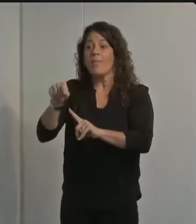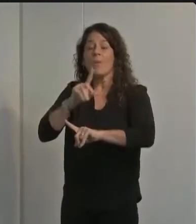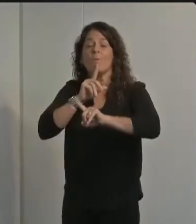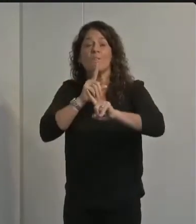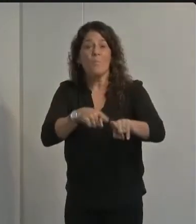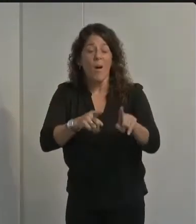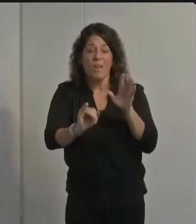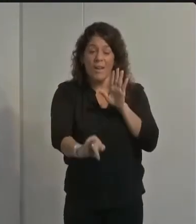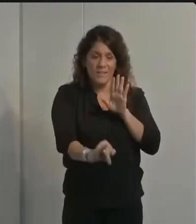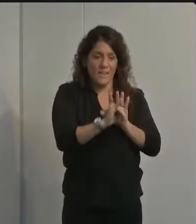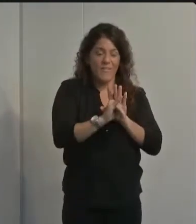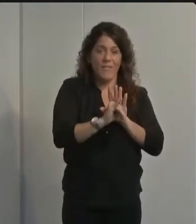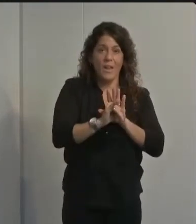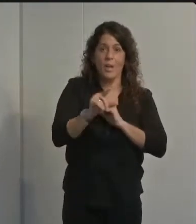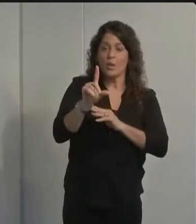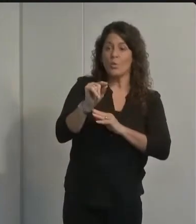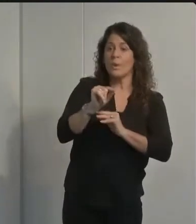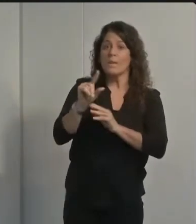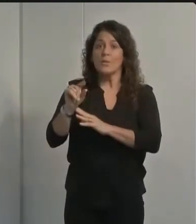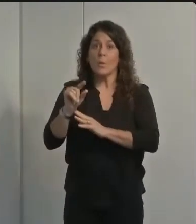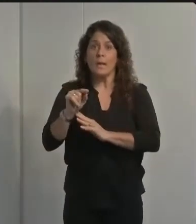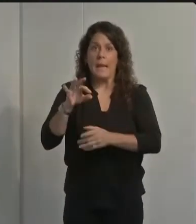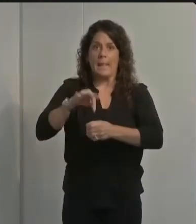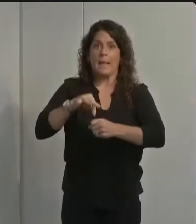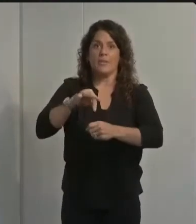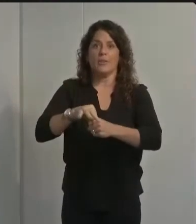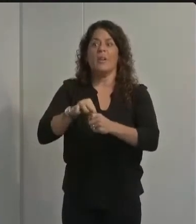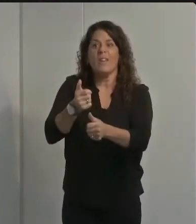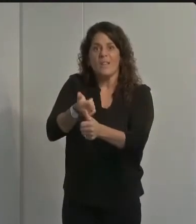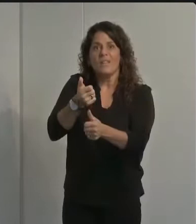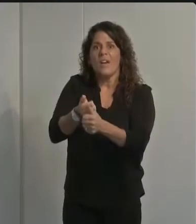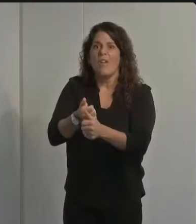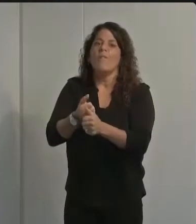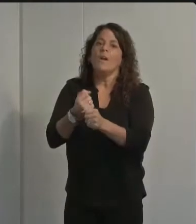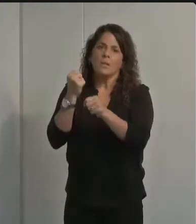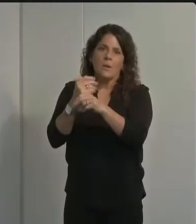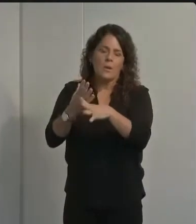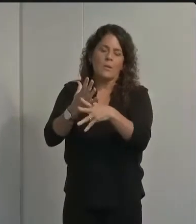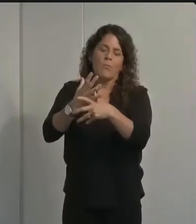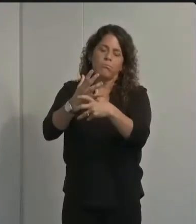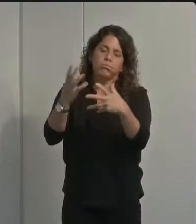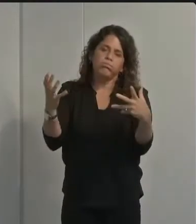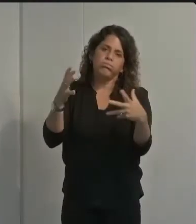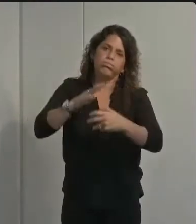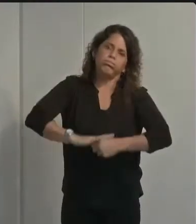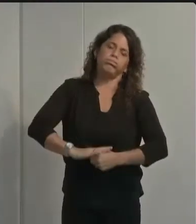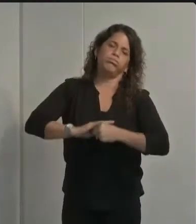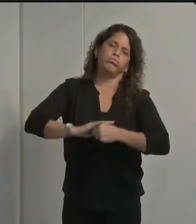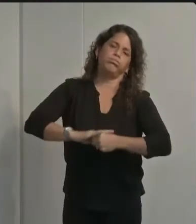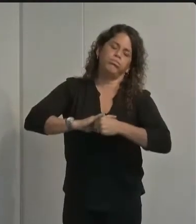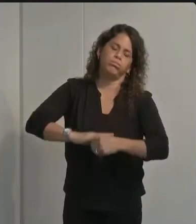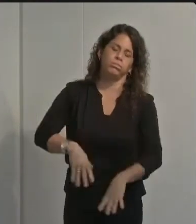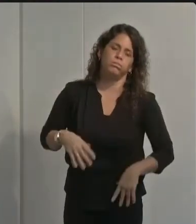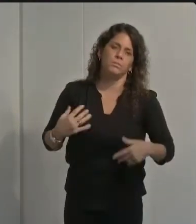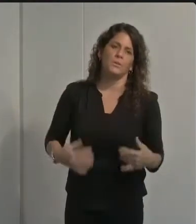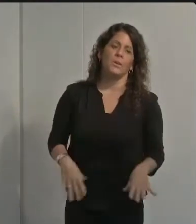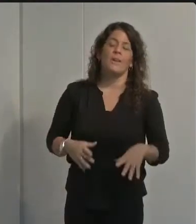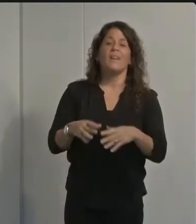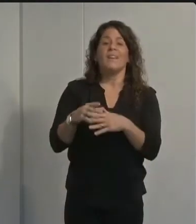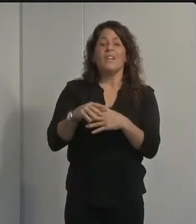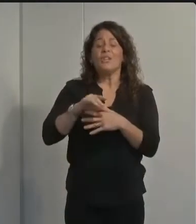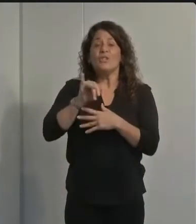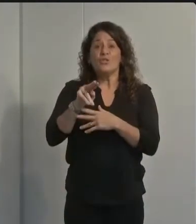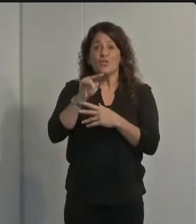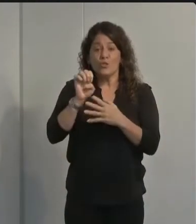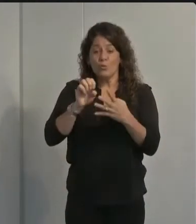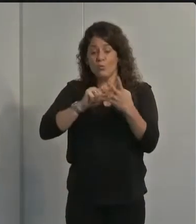identifying that the 2020 election is a significant stressor in their life in the end of june the centers for